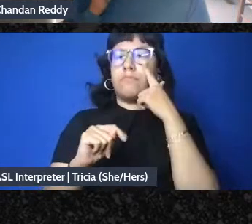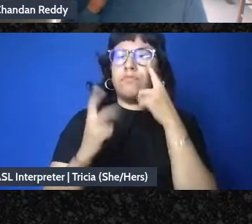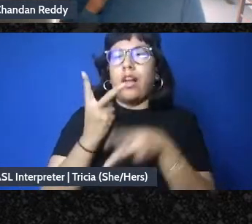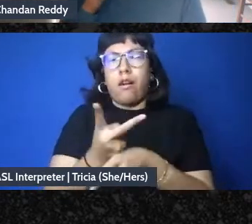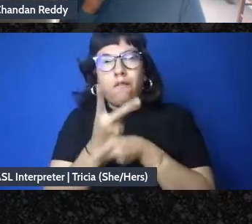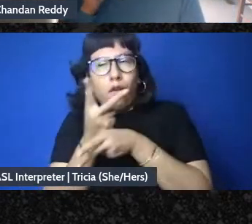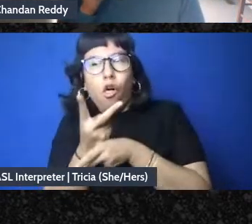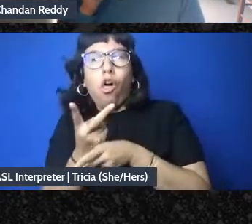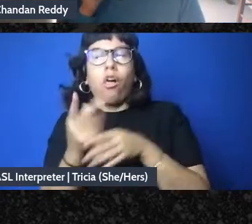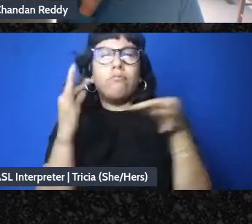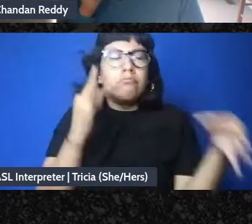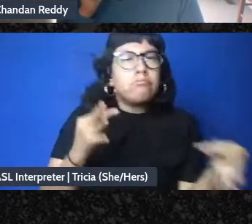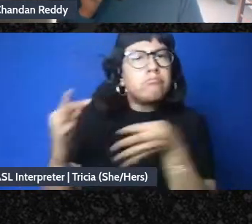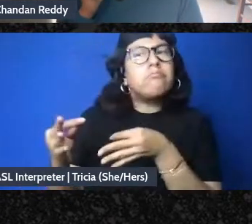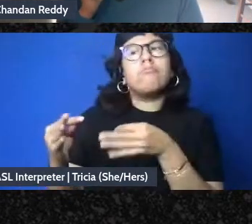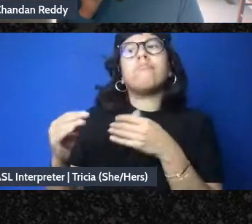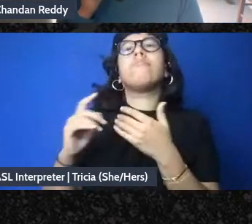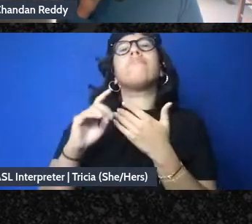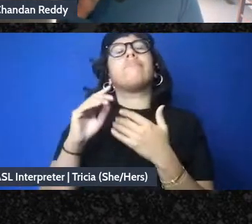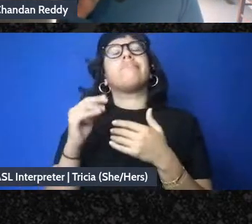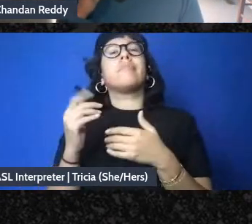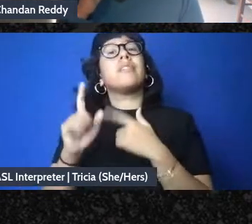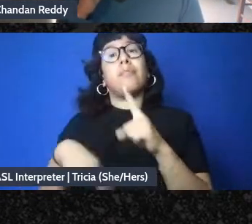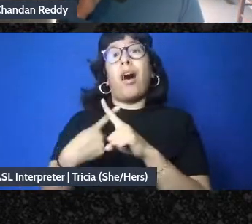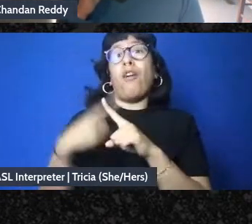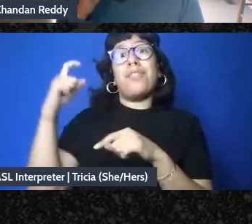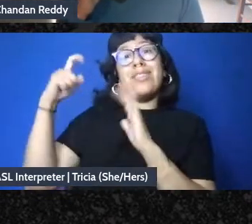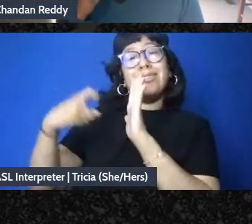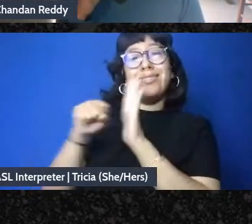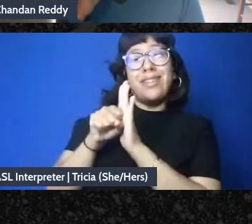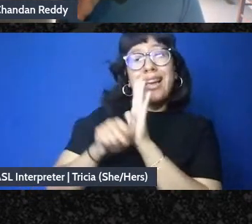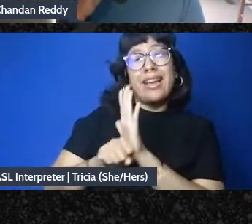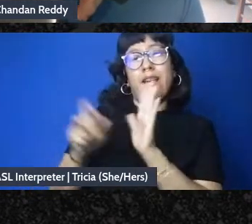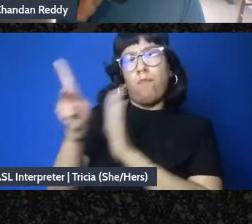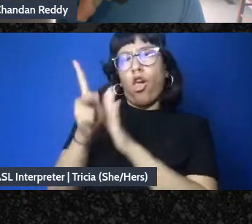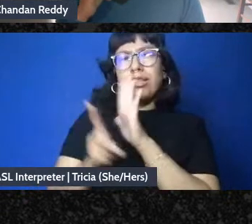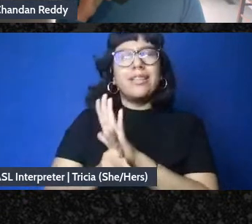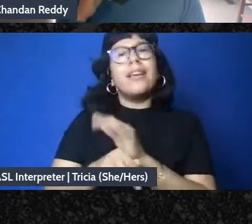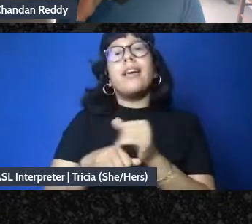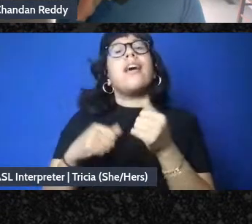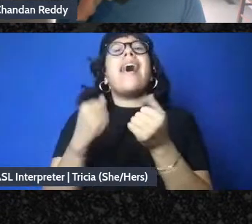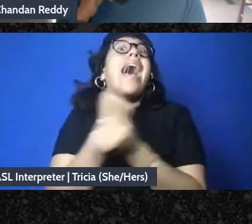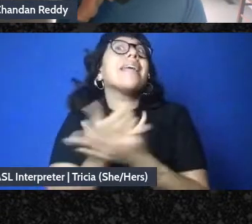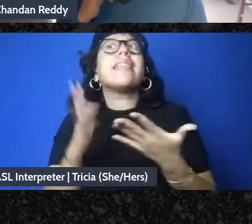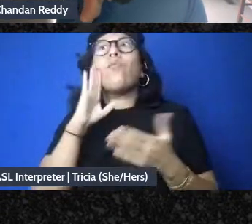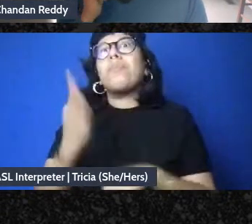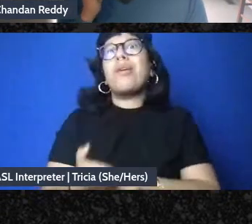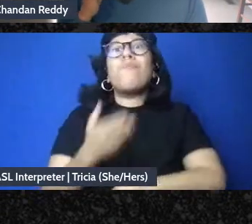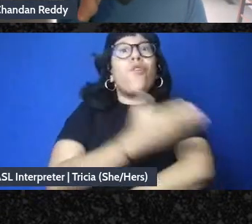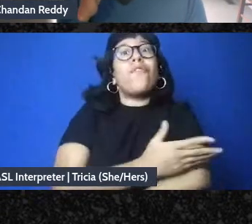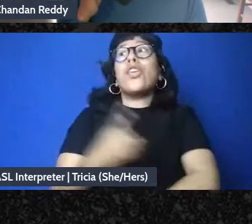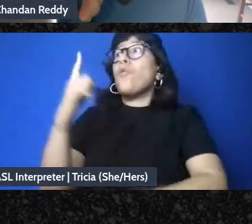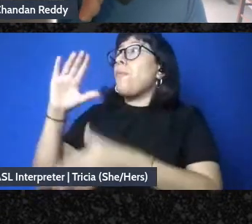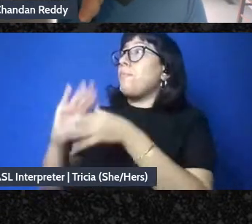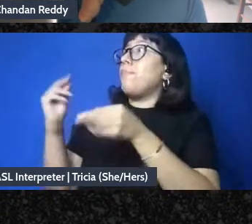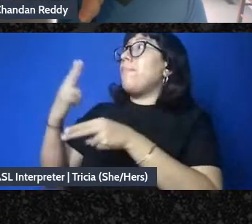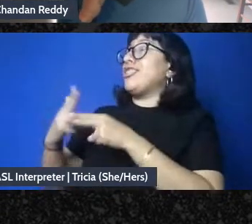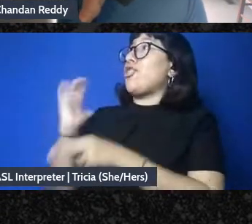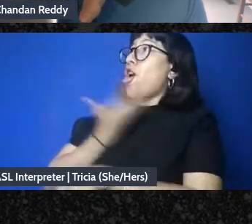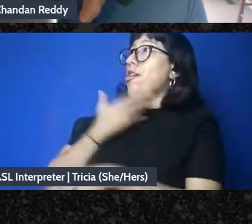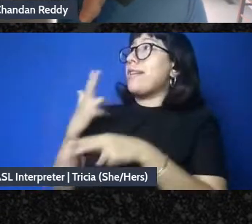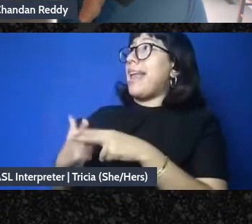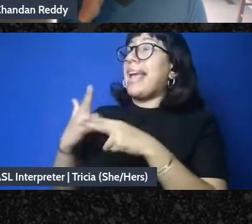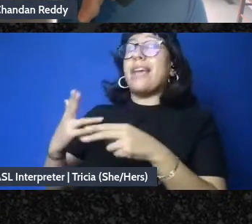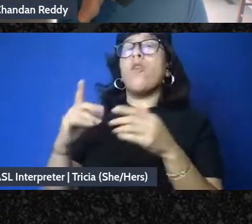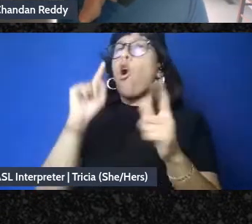out how to make policy it's also about like it's we're getting rid of like anything would be an improvement or if they said our group's name it would be an improvement or if they mentioned